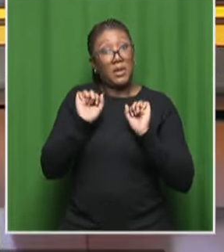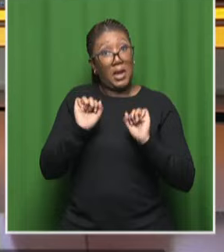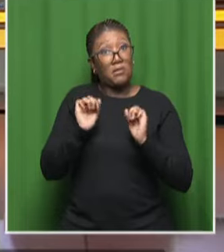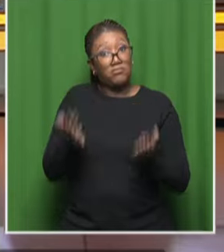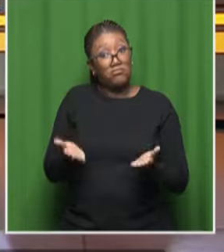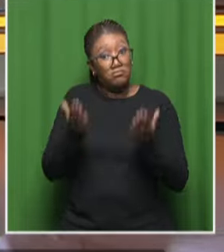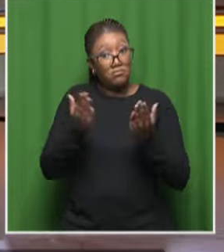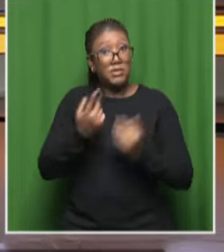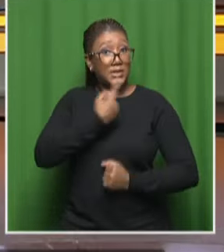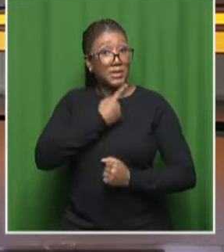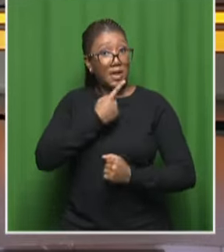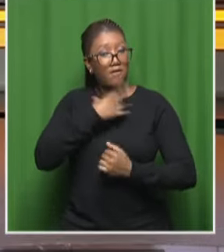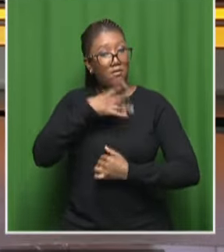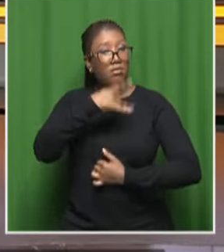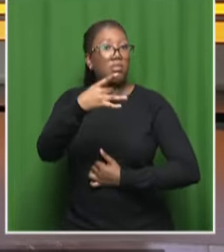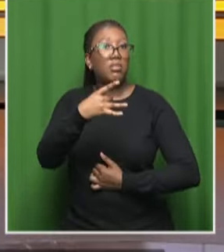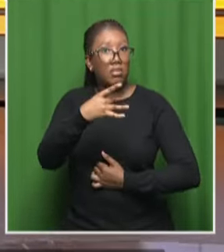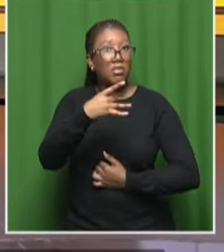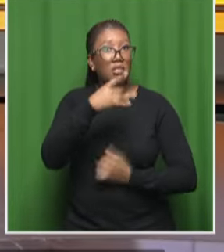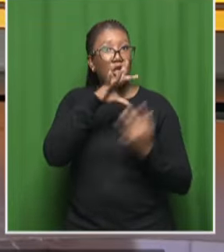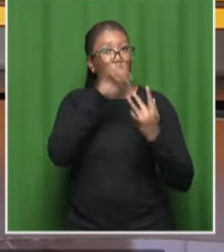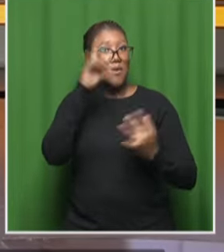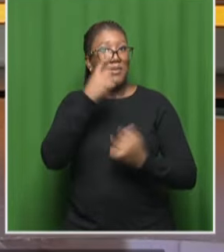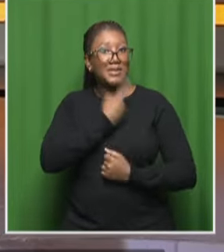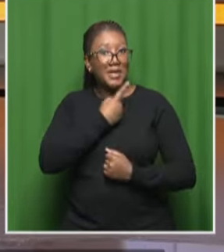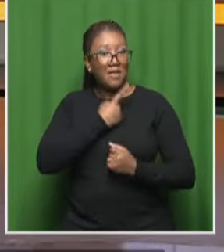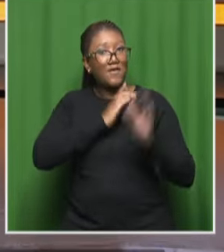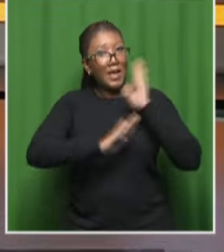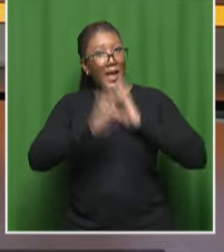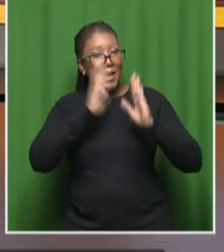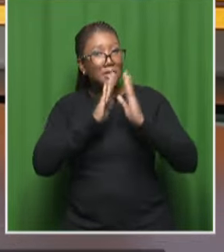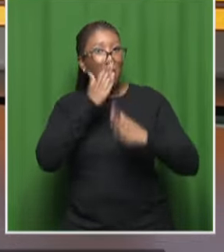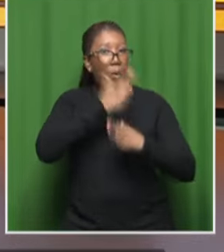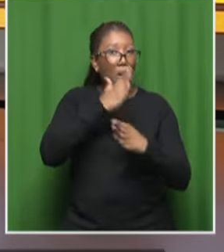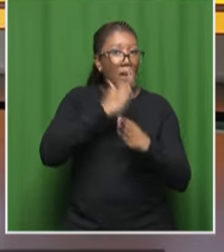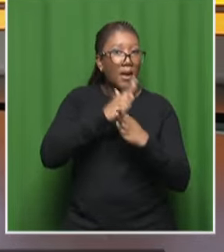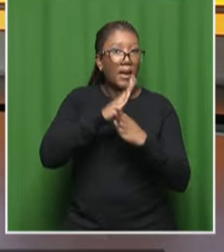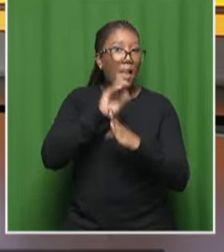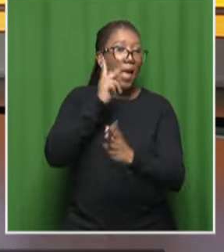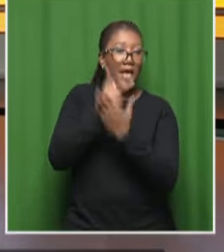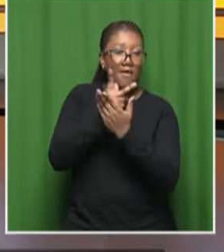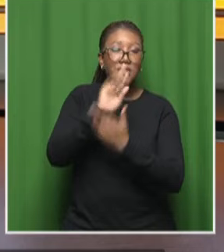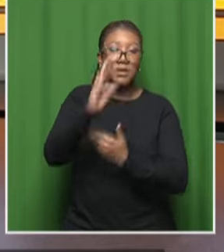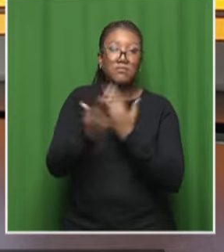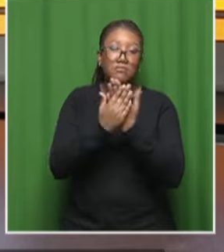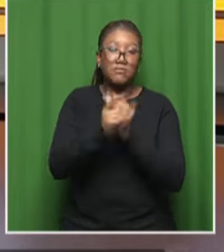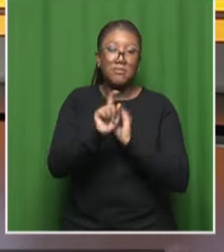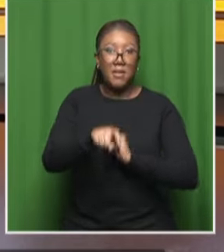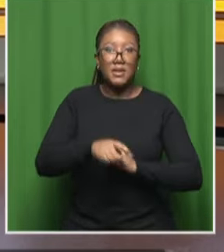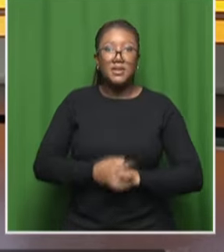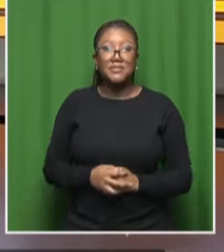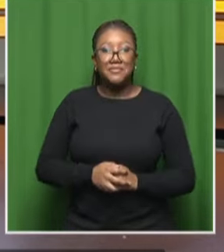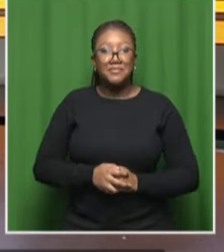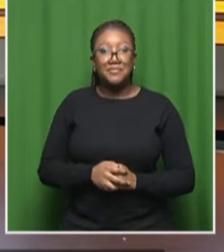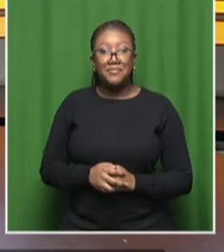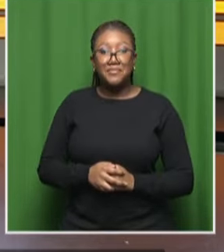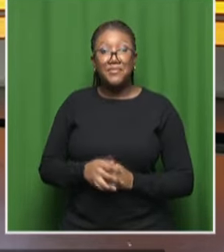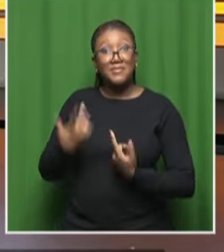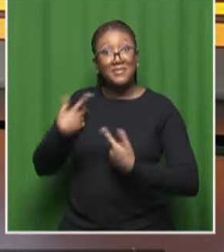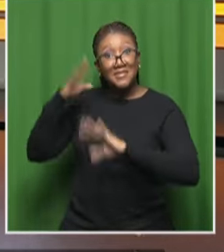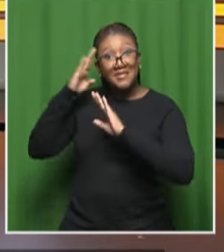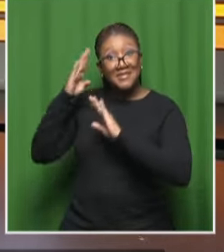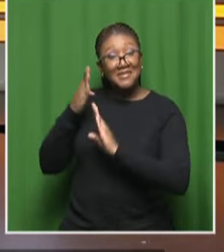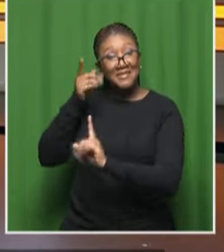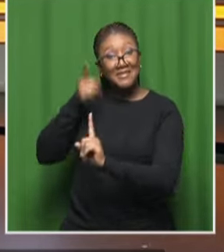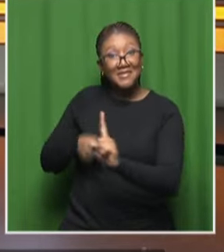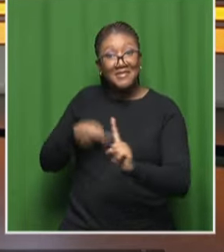nominate themselves and tell us more about the work and submit evidence of what they do fair enough fair enough now this gentleman hardly needs